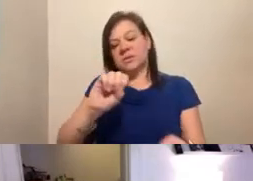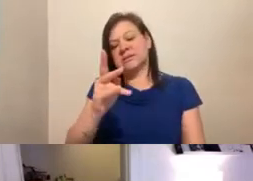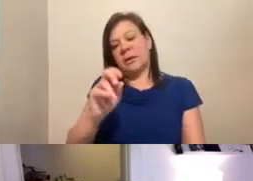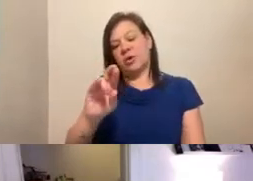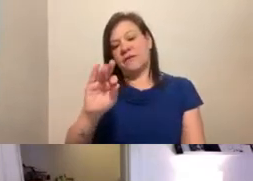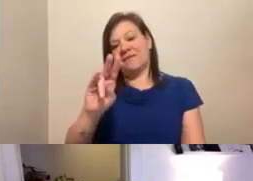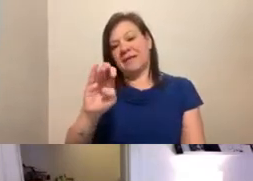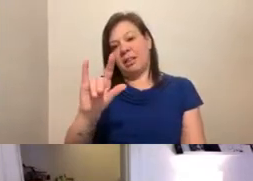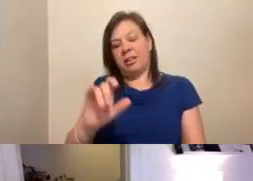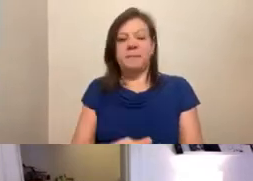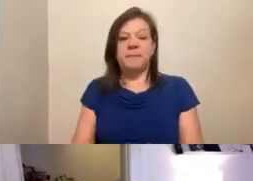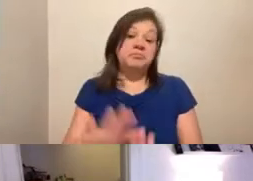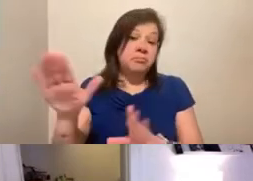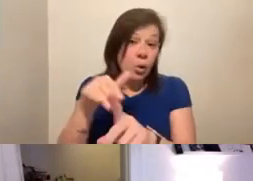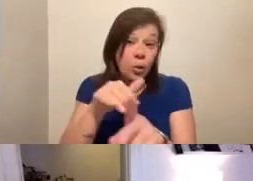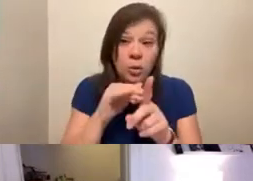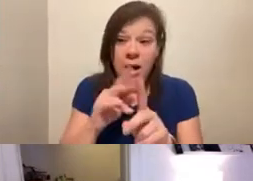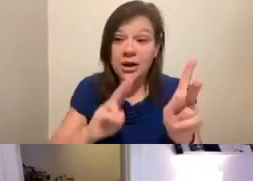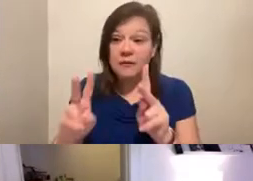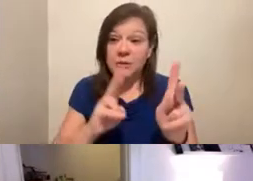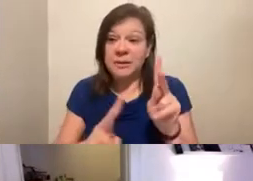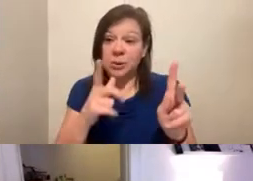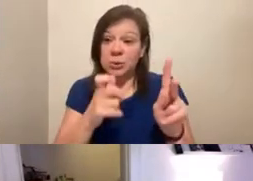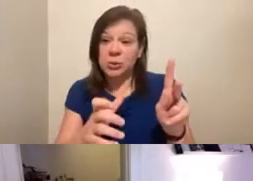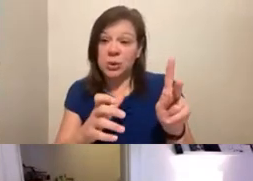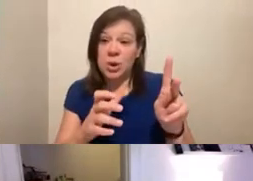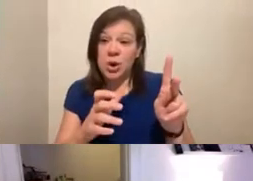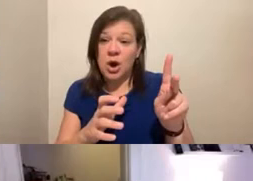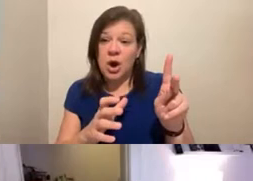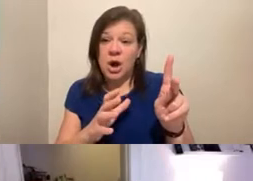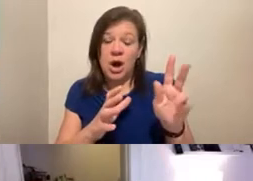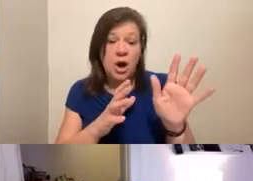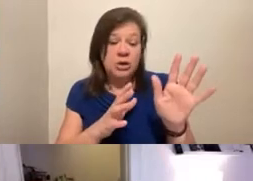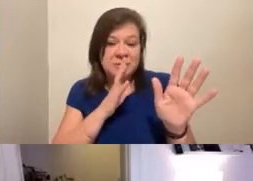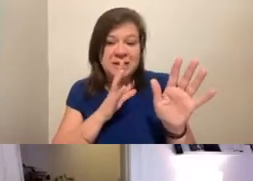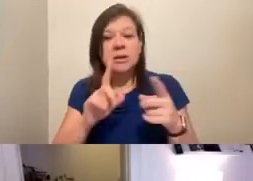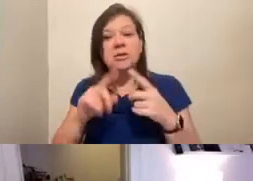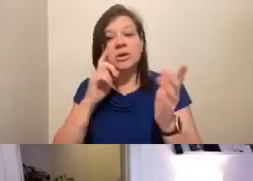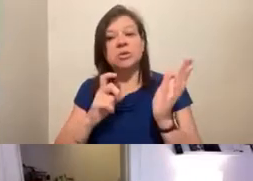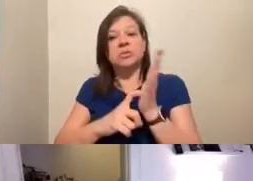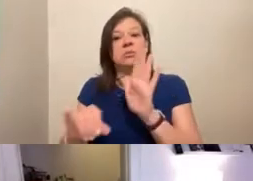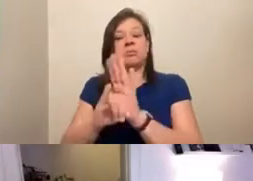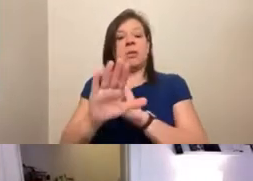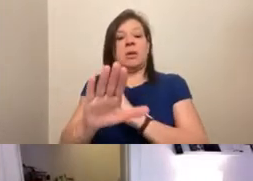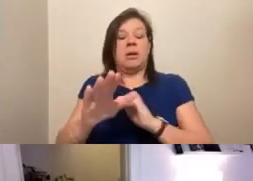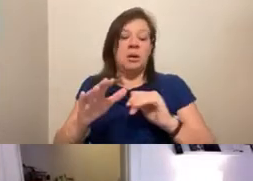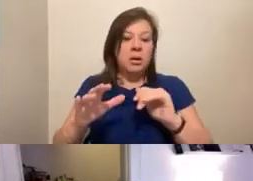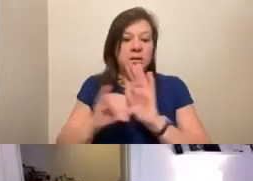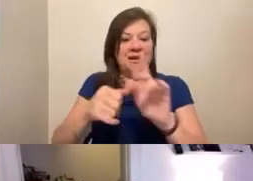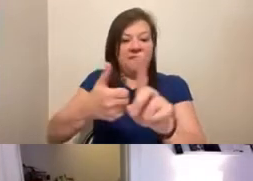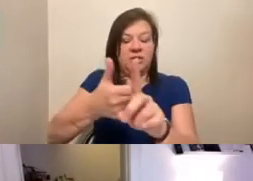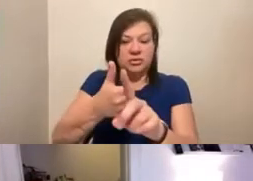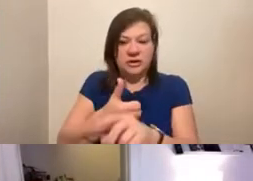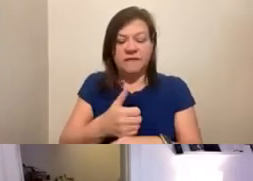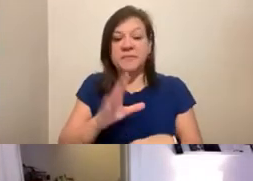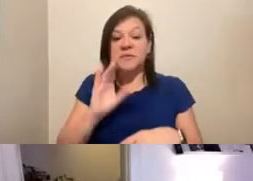a reminder for anyone who is speaking, we do ask that you start with identifying yourself. So that's